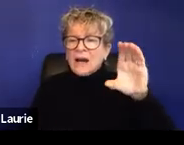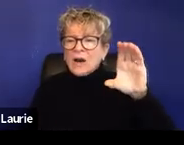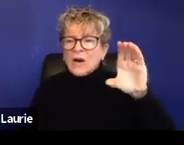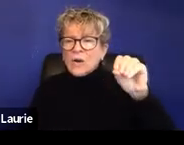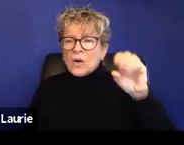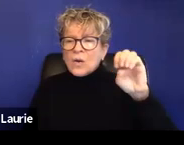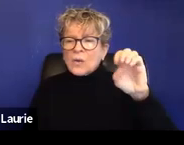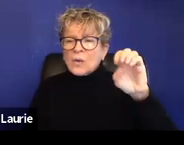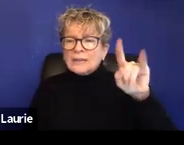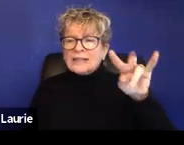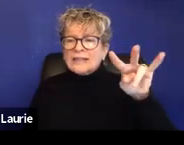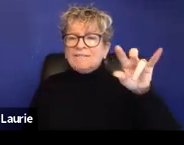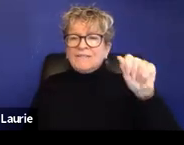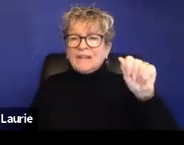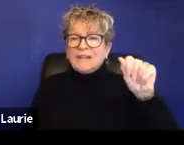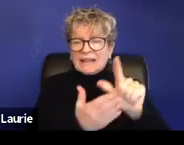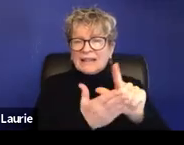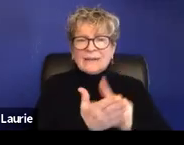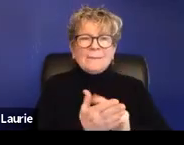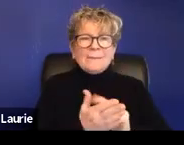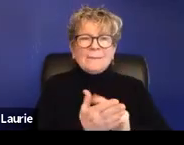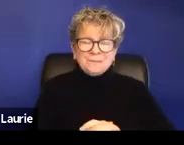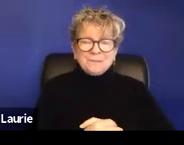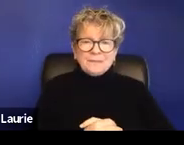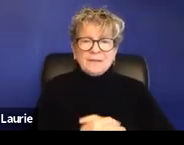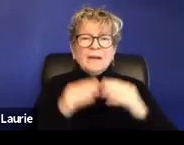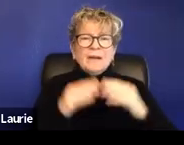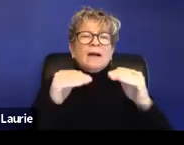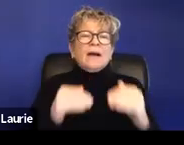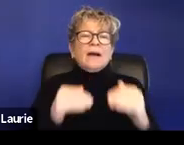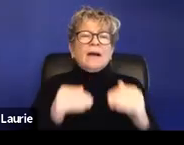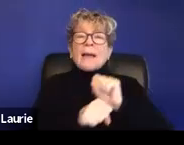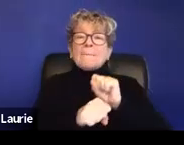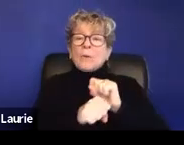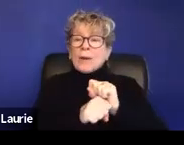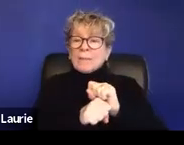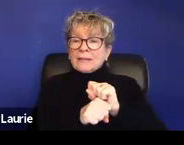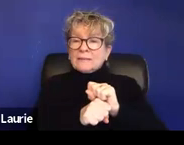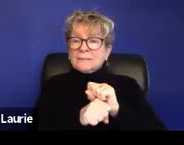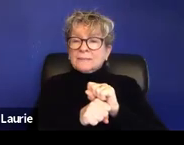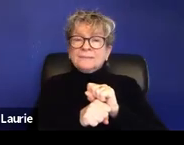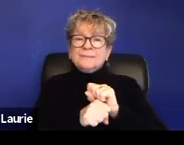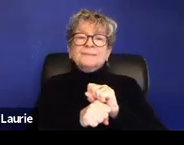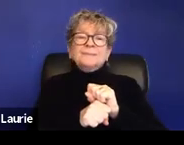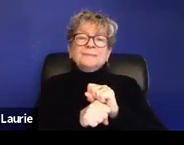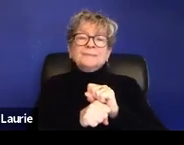Employment is another area that I want to make sure that we're paying attention to. Um,